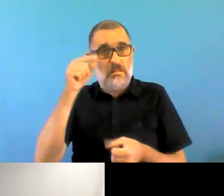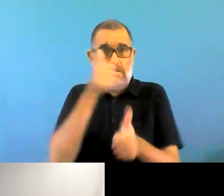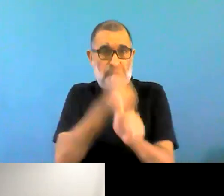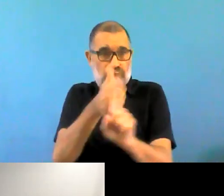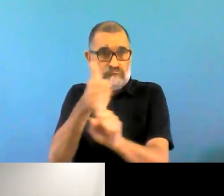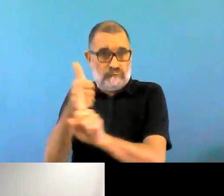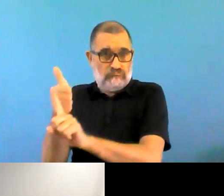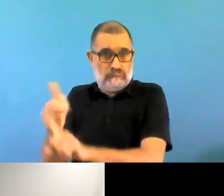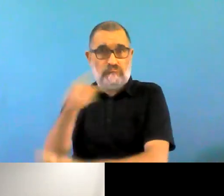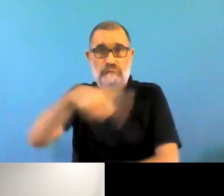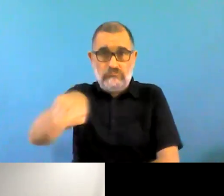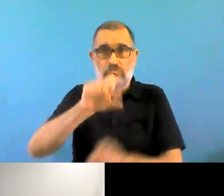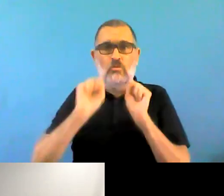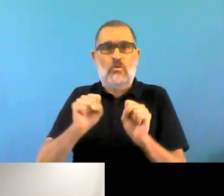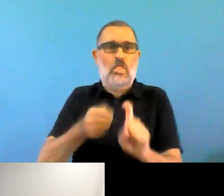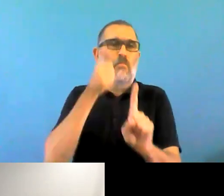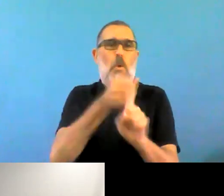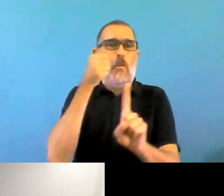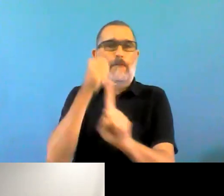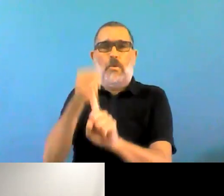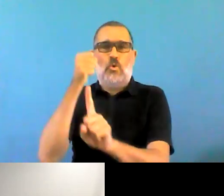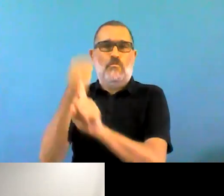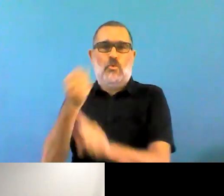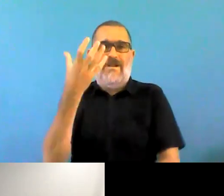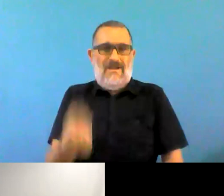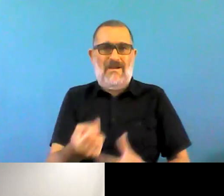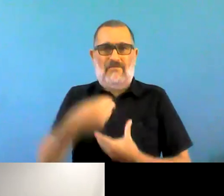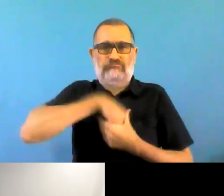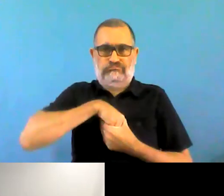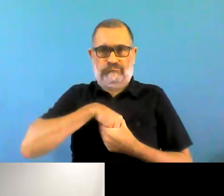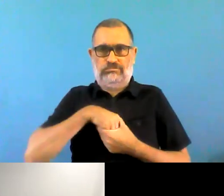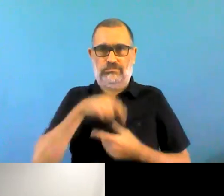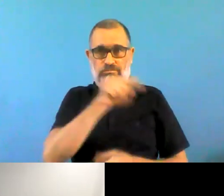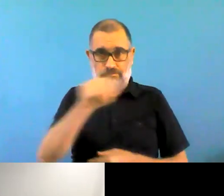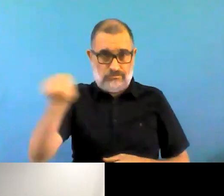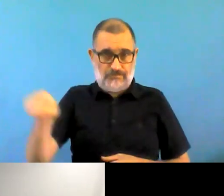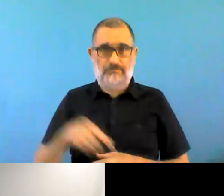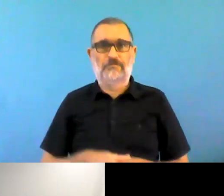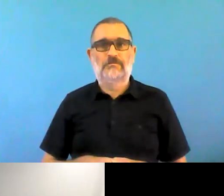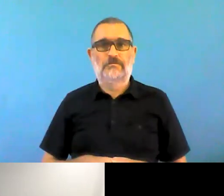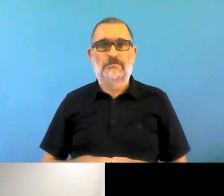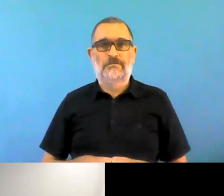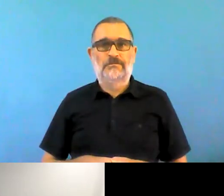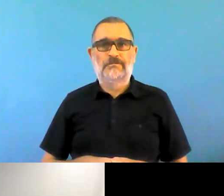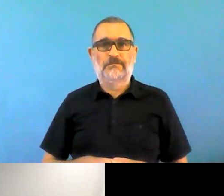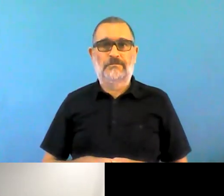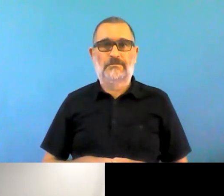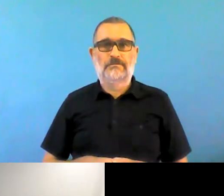Now, we set up offices to provide